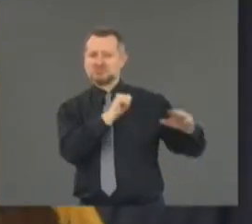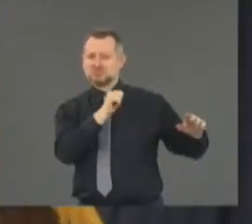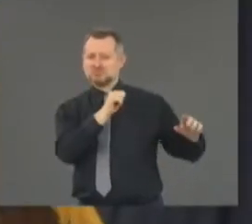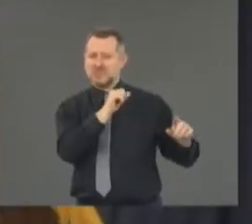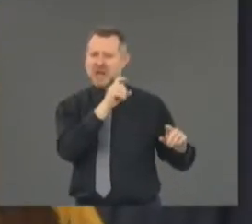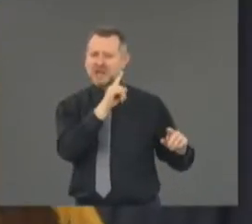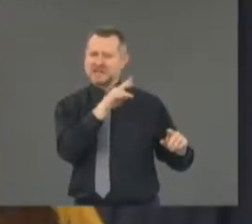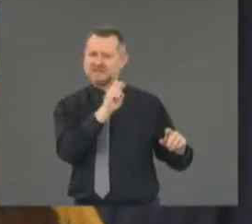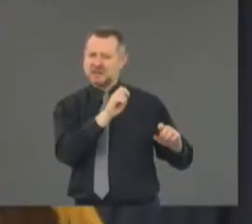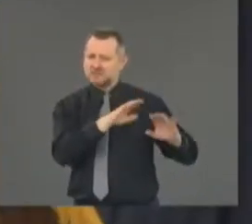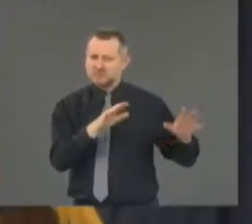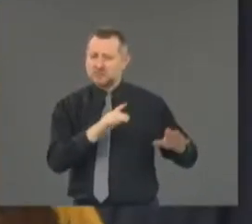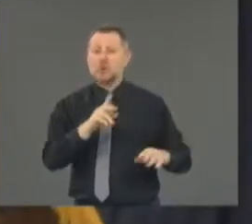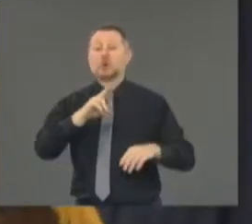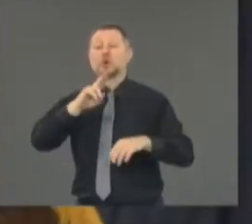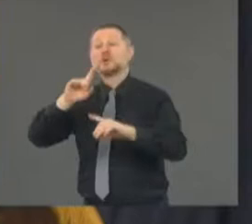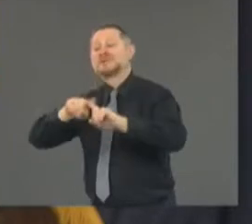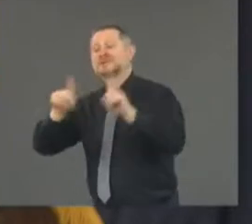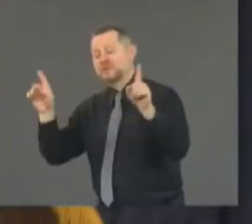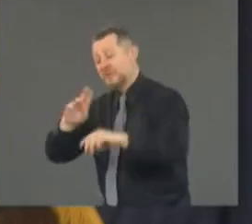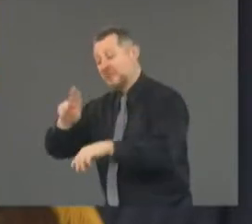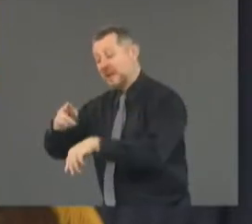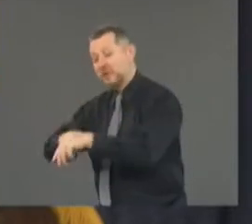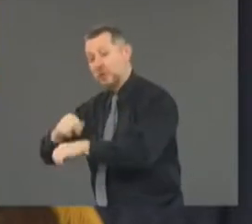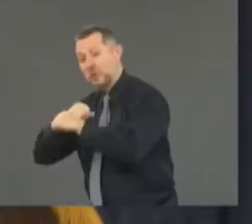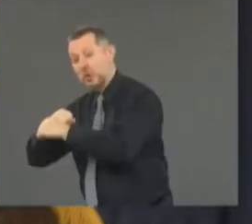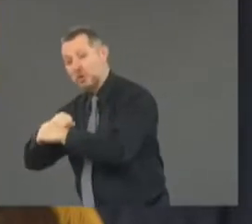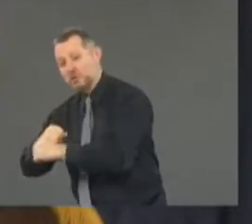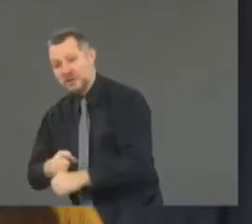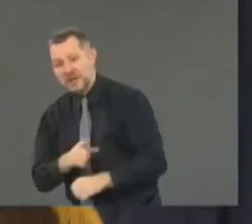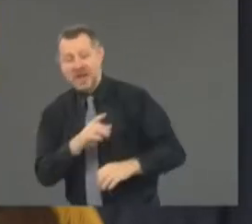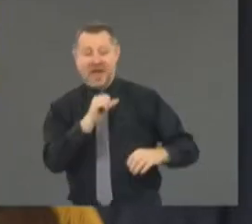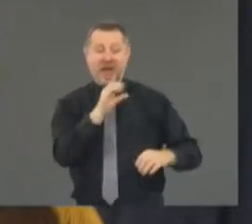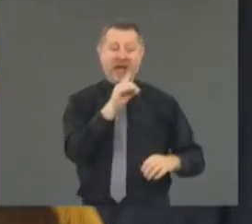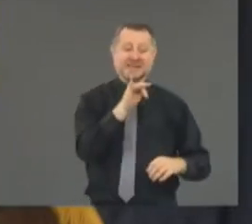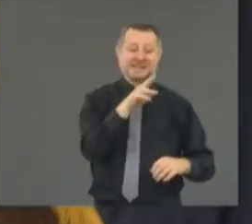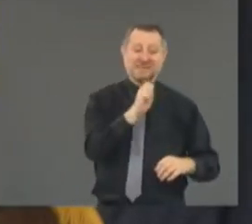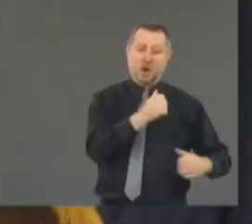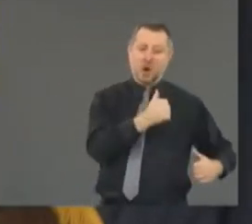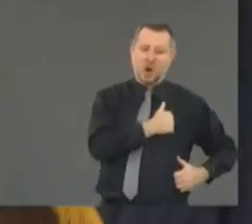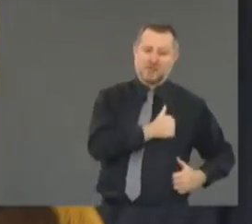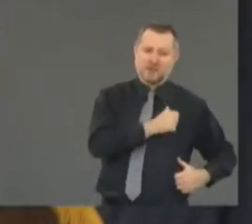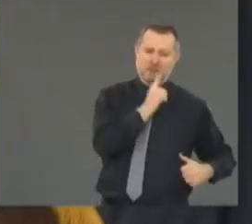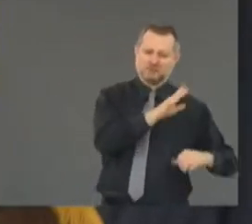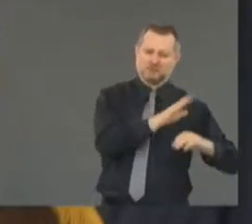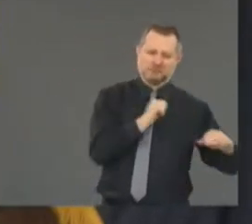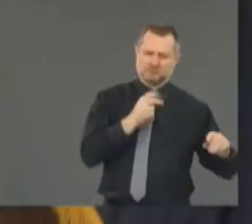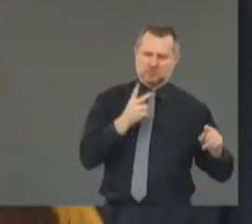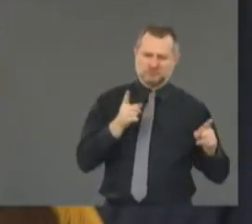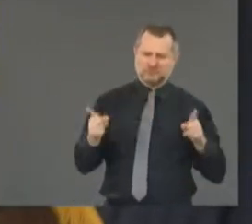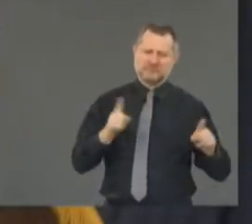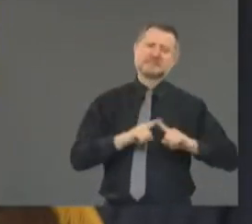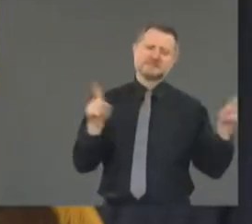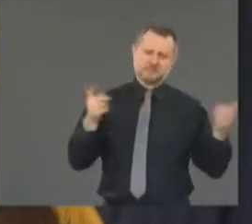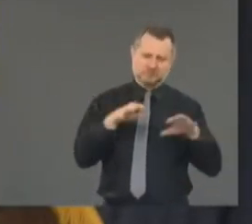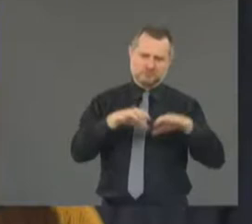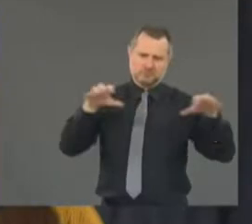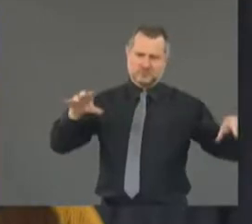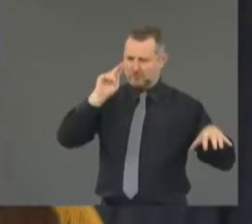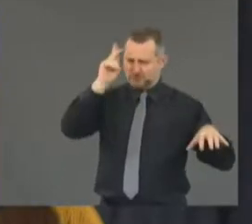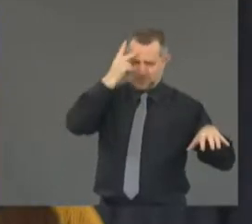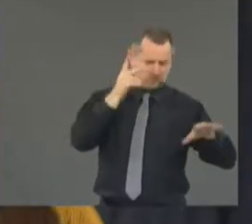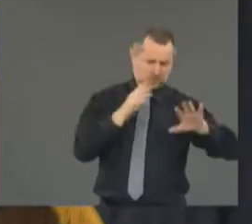active military personnel for political purposes. National Guard, we deploy